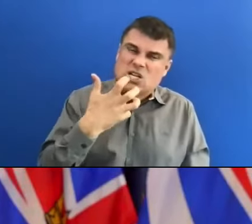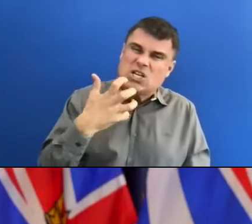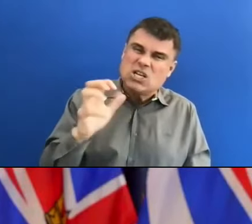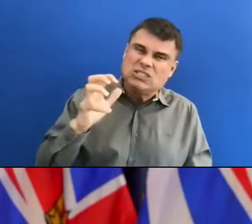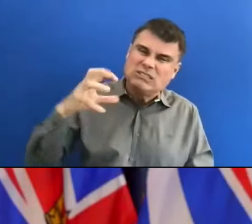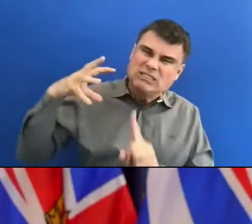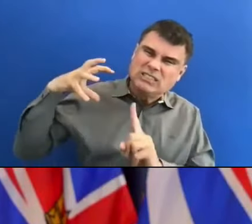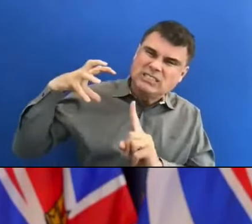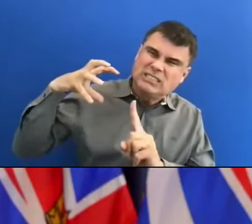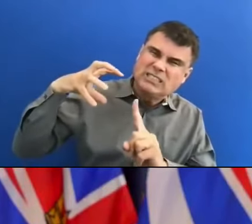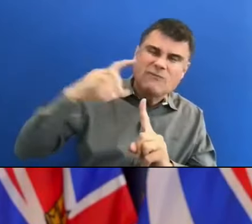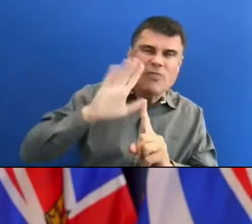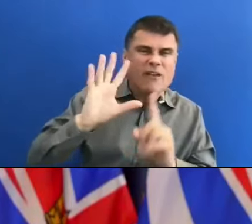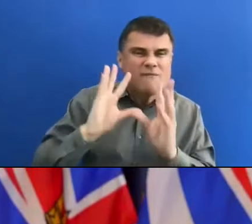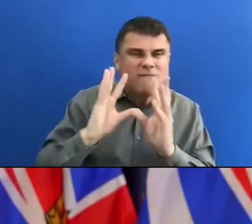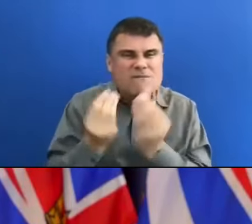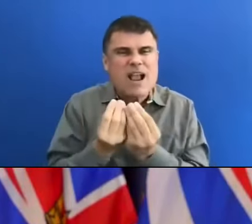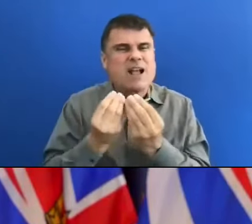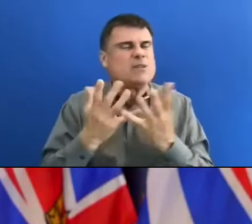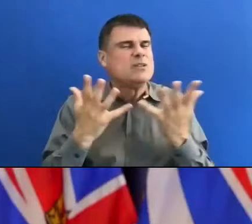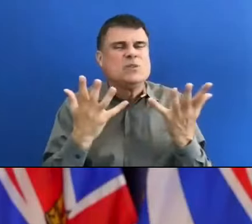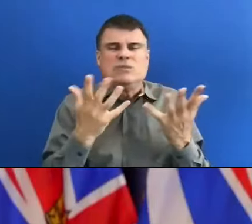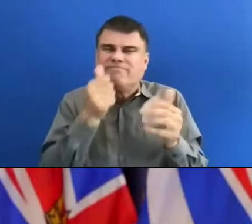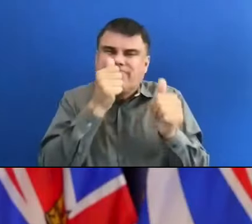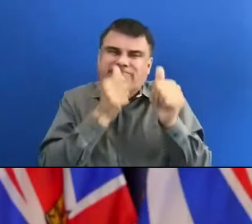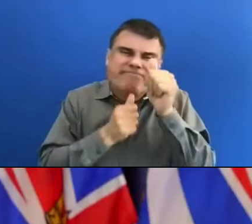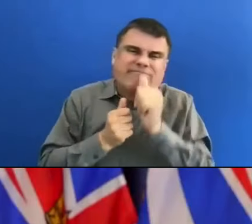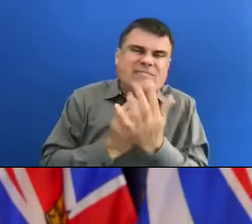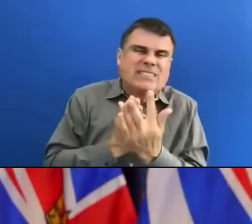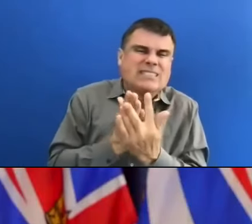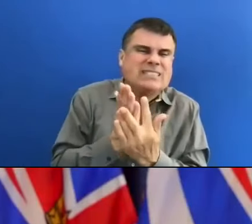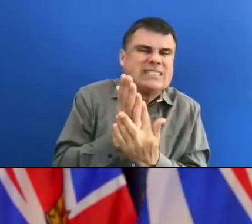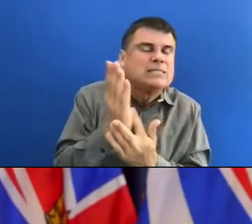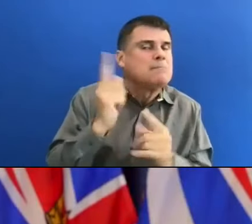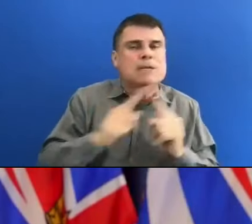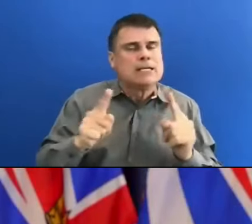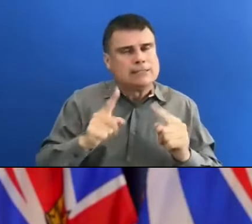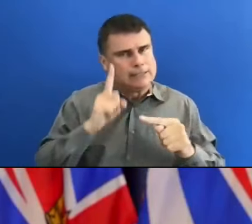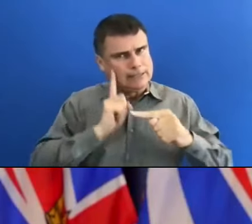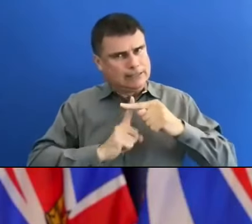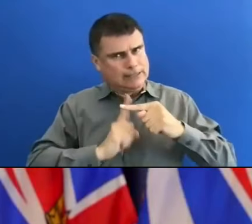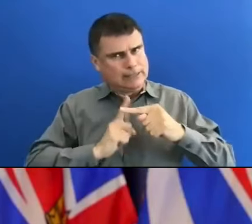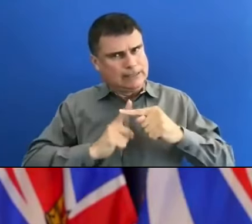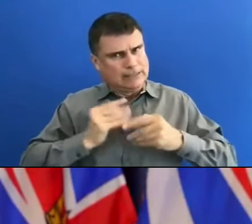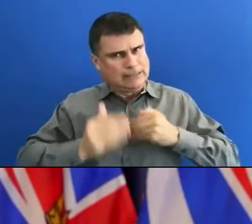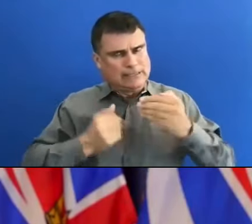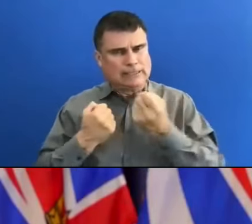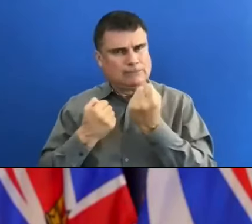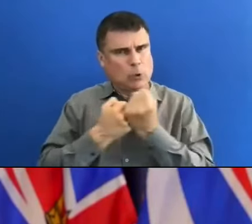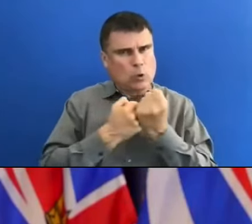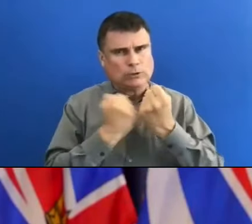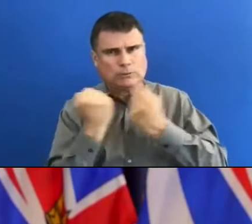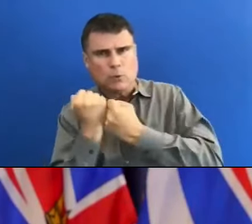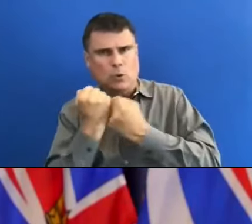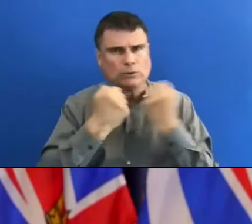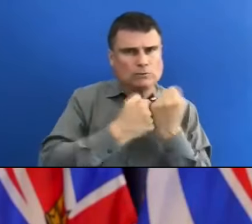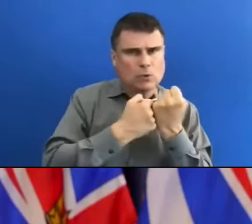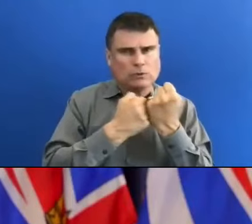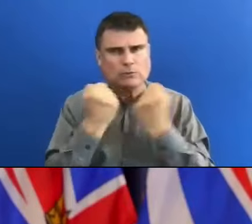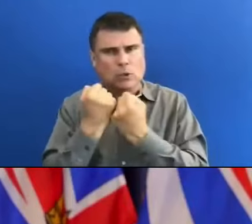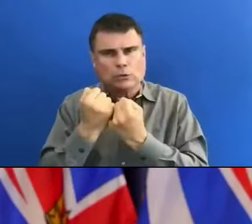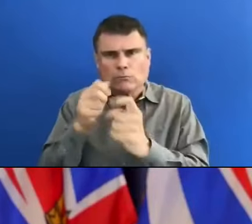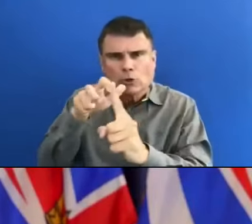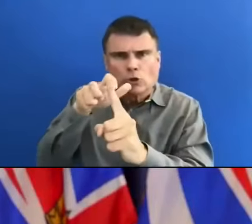But again, how we get through this extraordinary time is by hanging together. checking up on those people we know might be at risk.